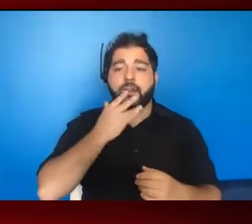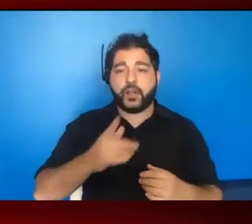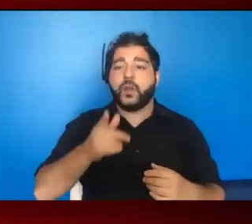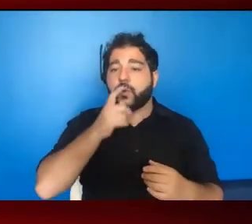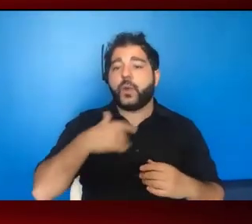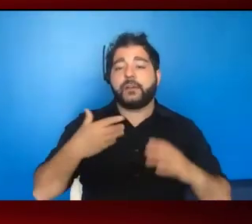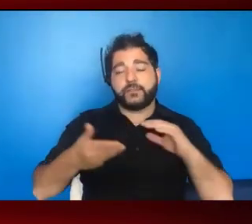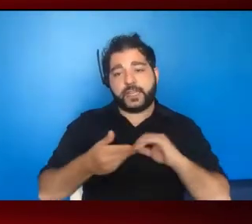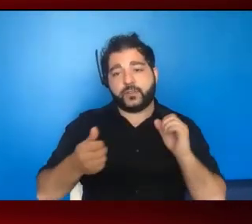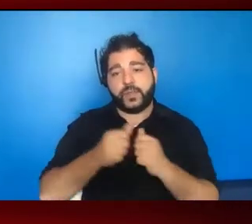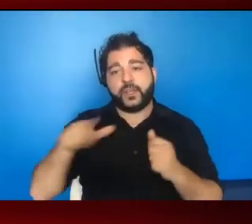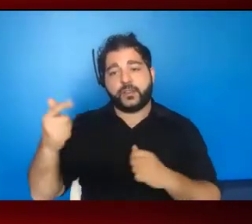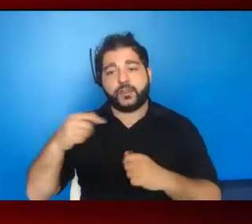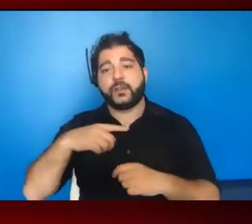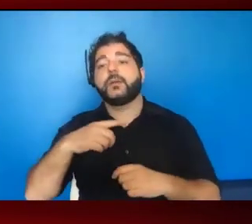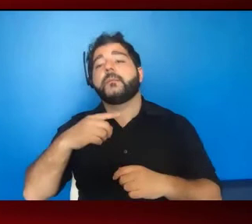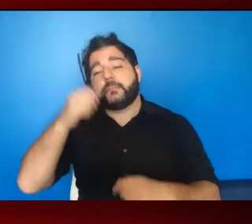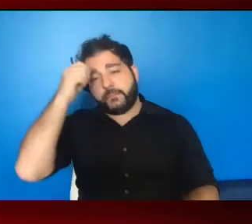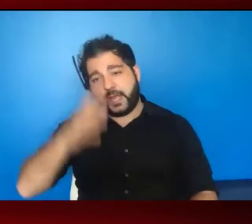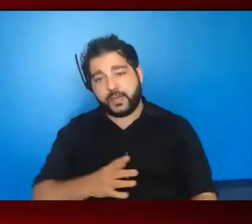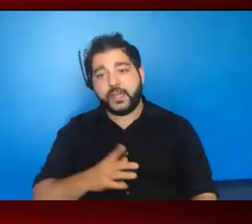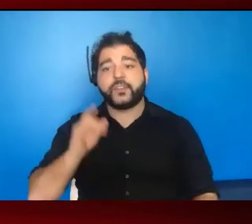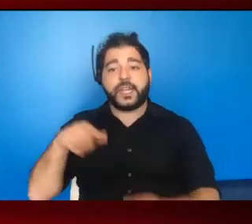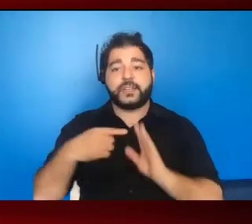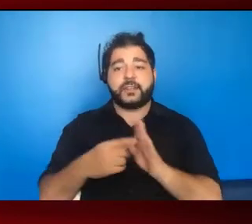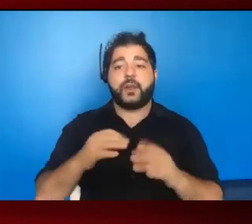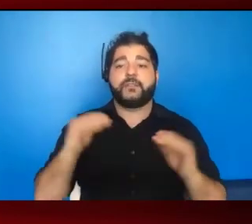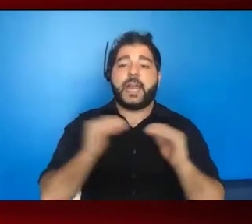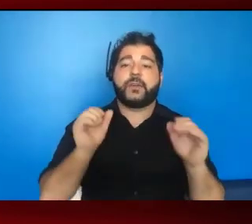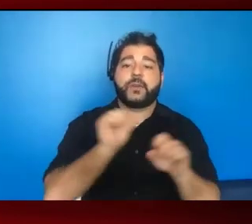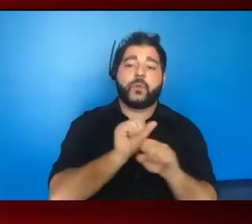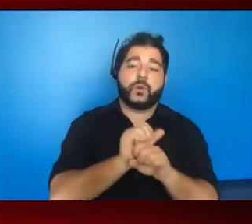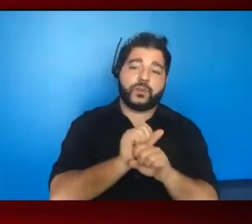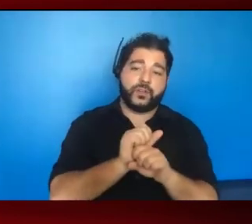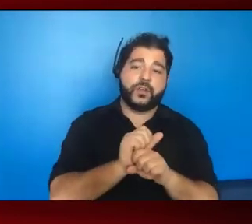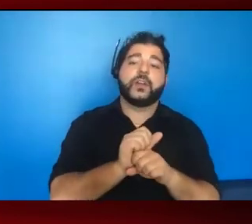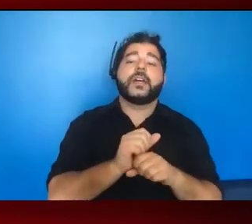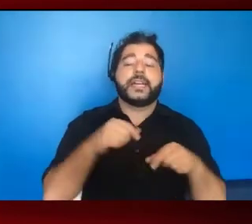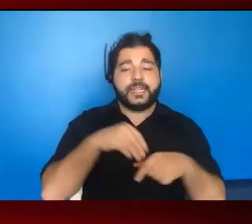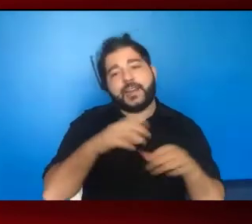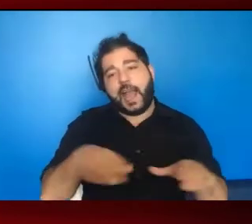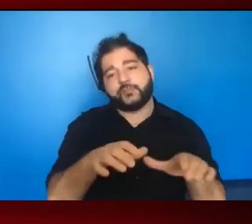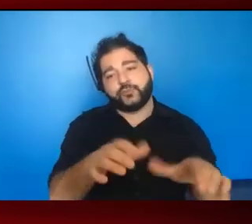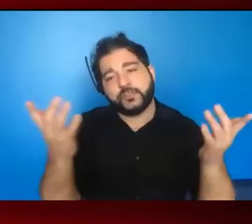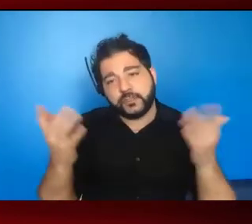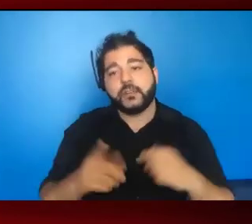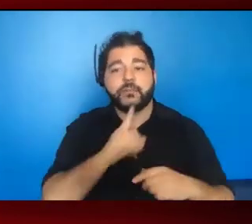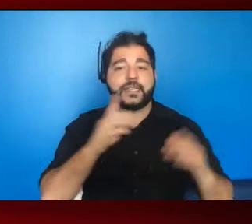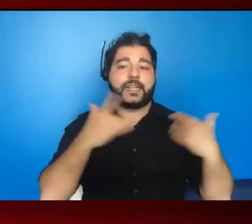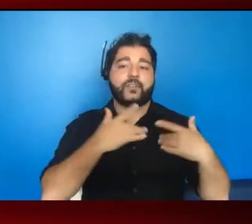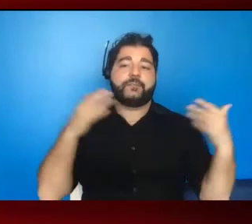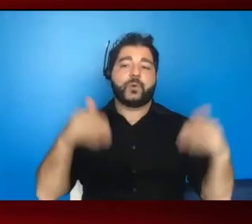persons of color. So this is really an example of equity work in action, which is really focusing on the